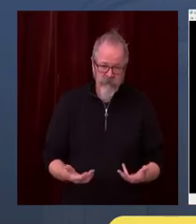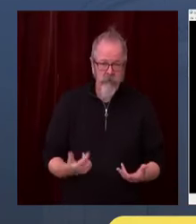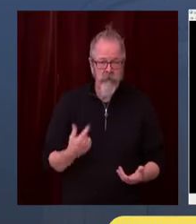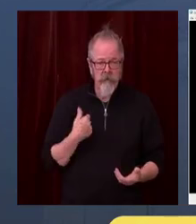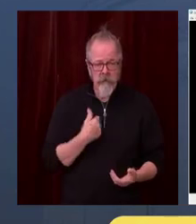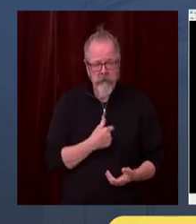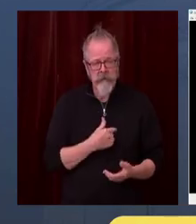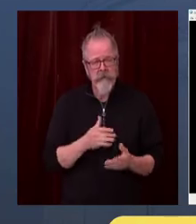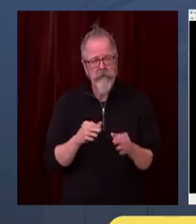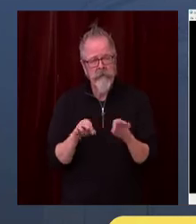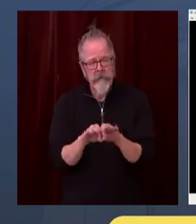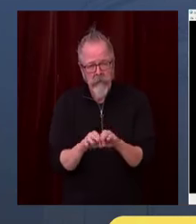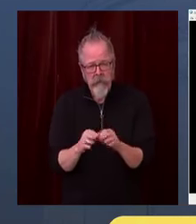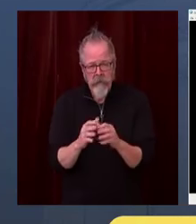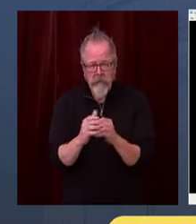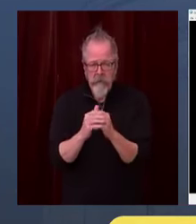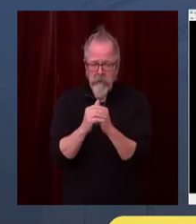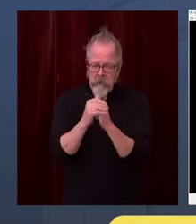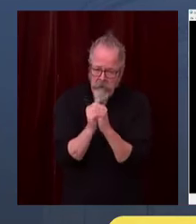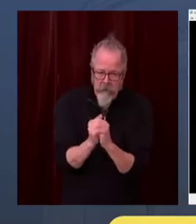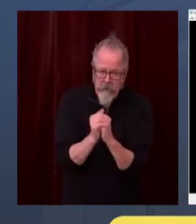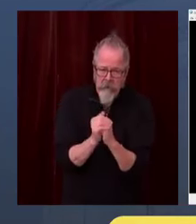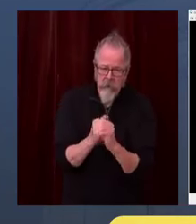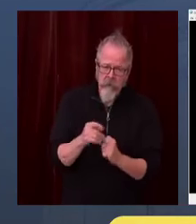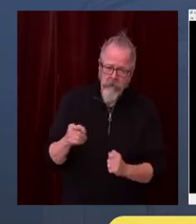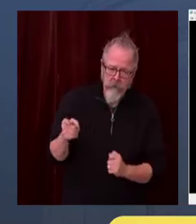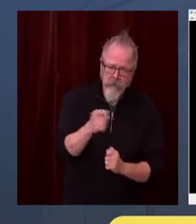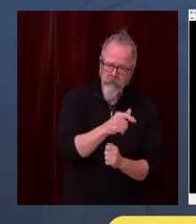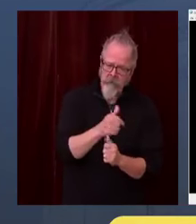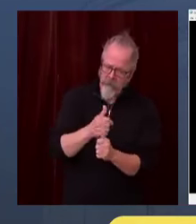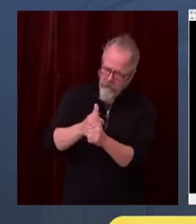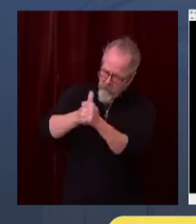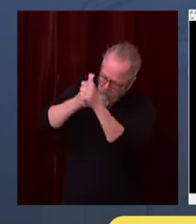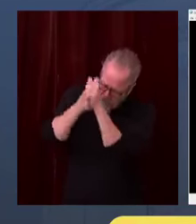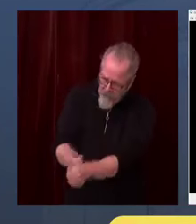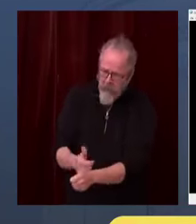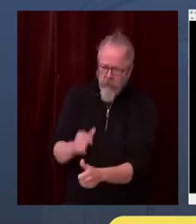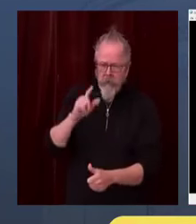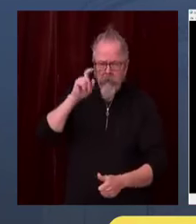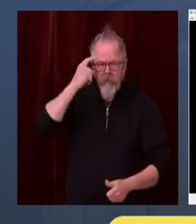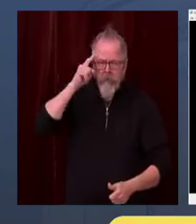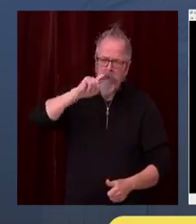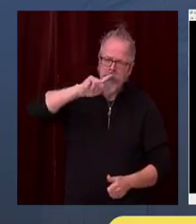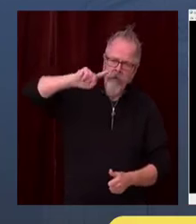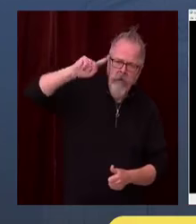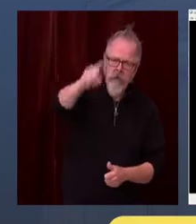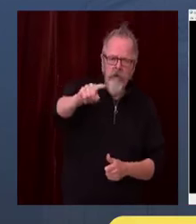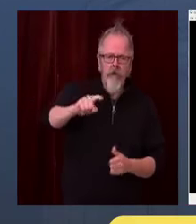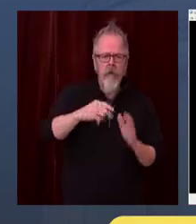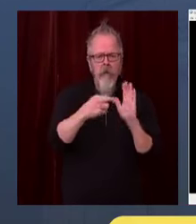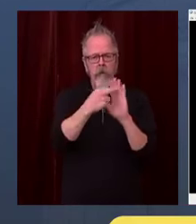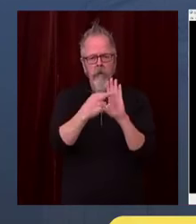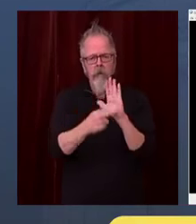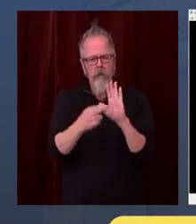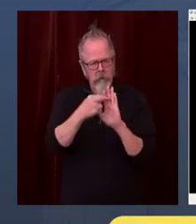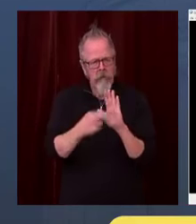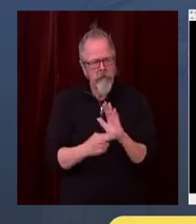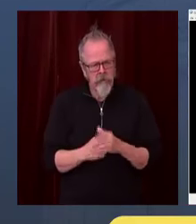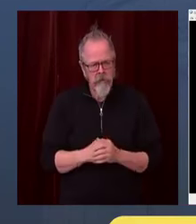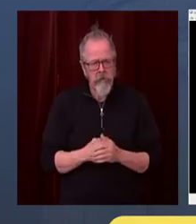I've been an ICU nurse for close to 20 years now, and this is as busy as I've seen it.